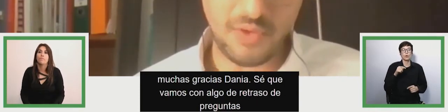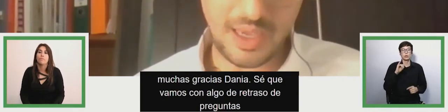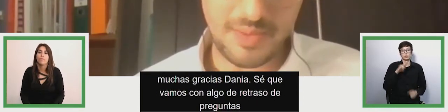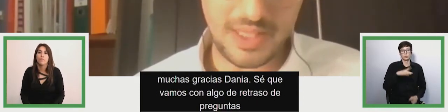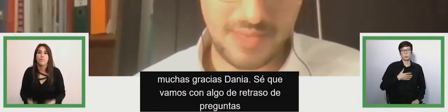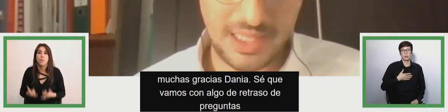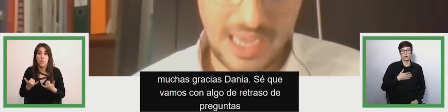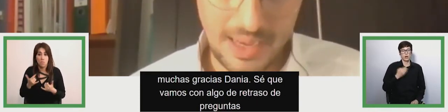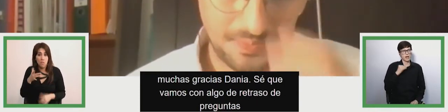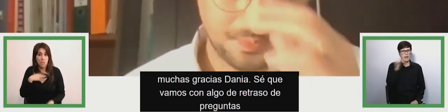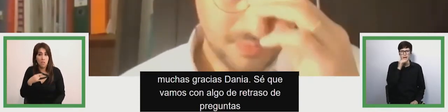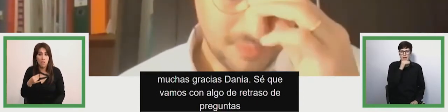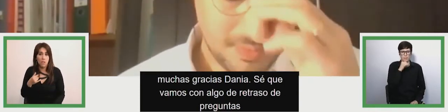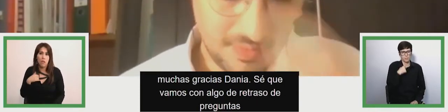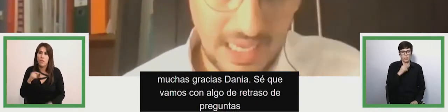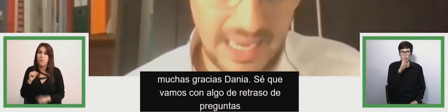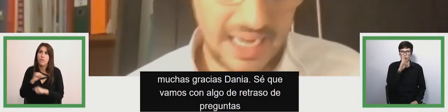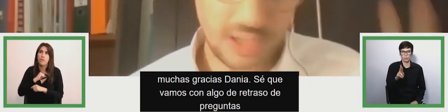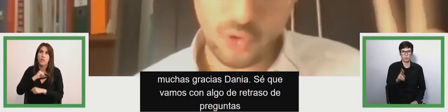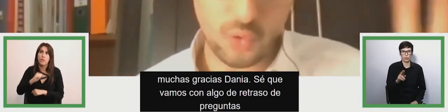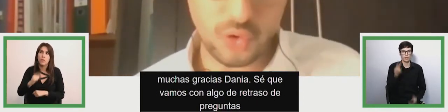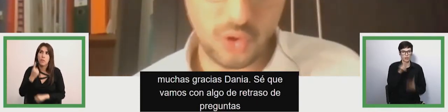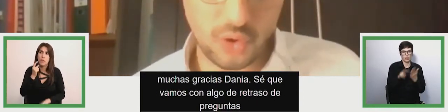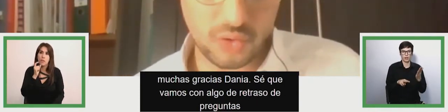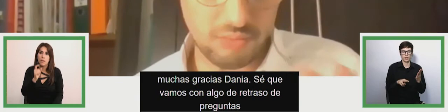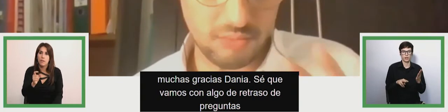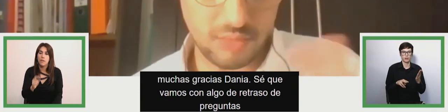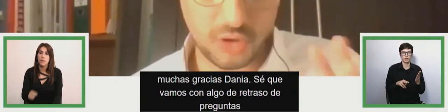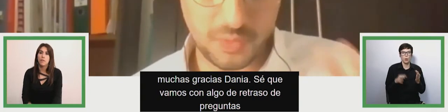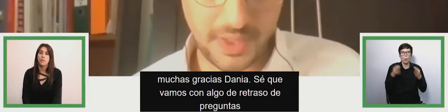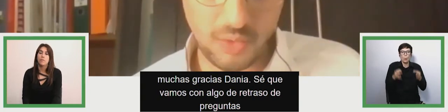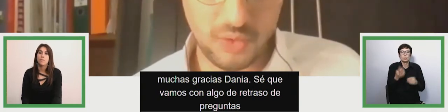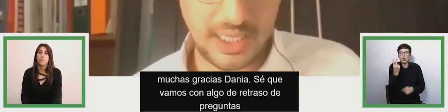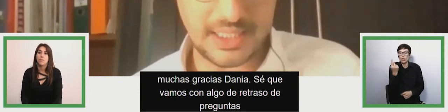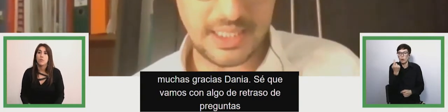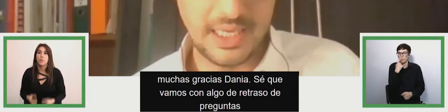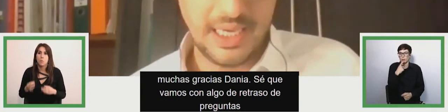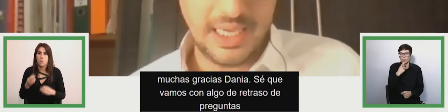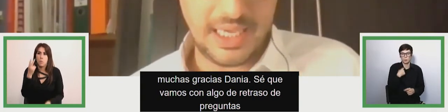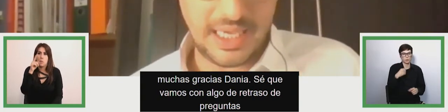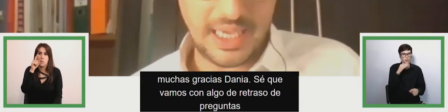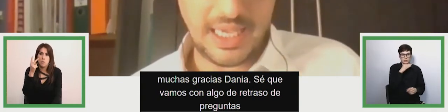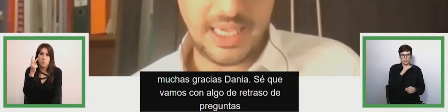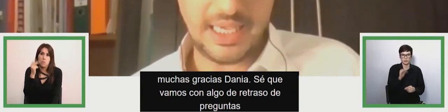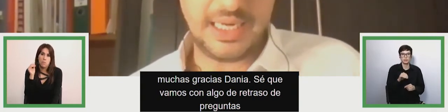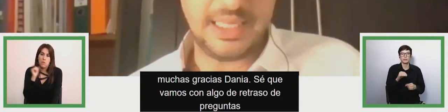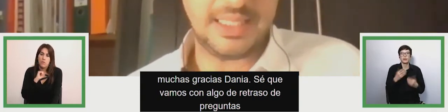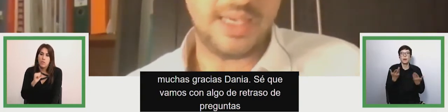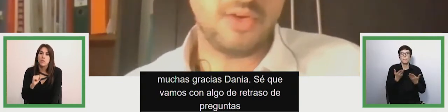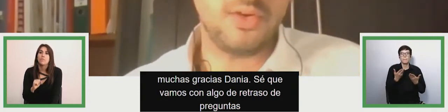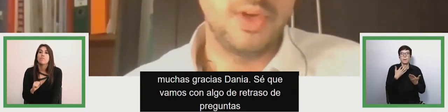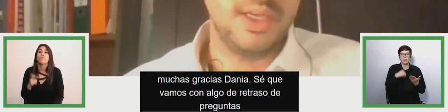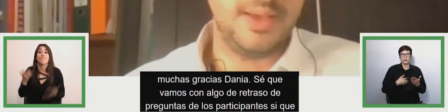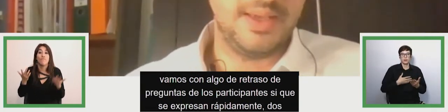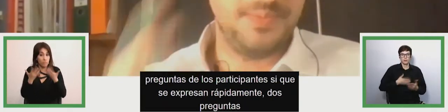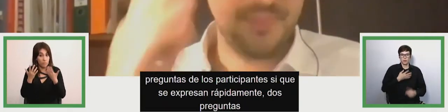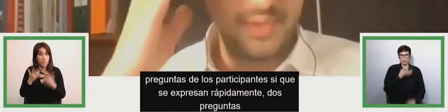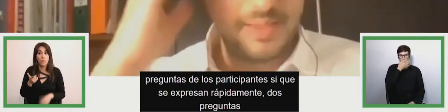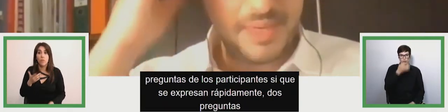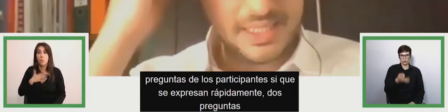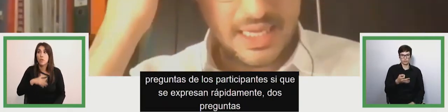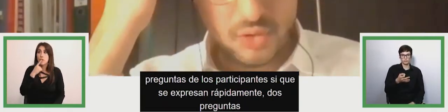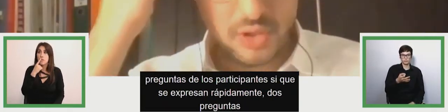so i quickly go through them to read them there are two questions that i want to